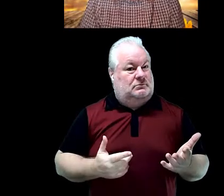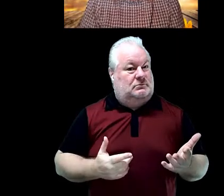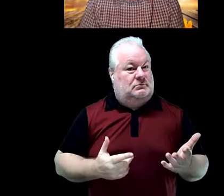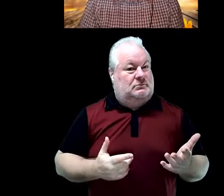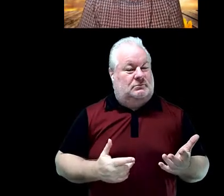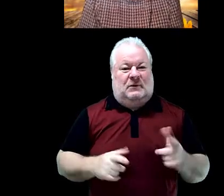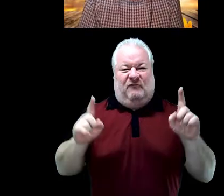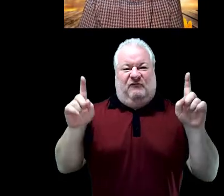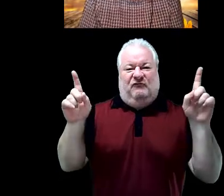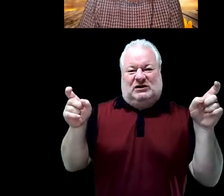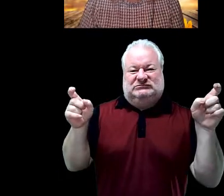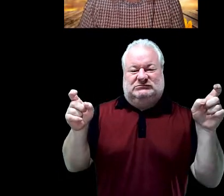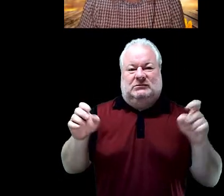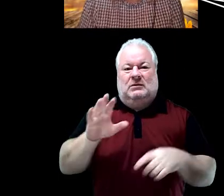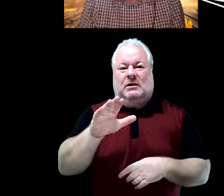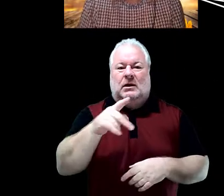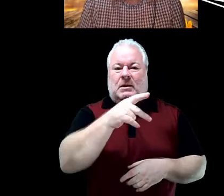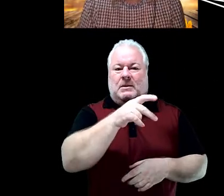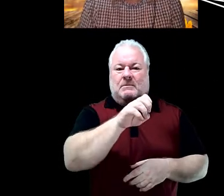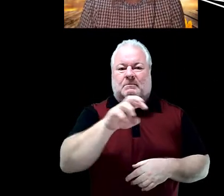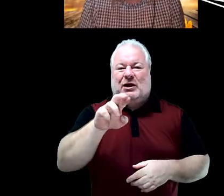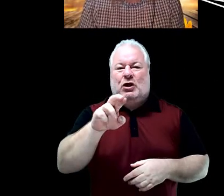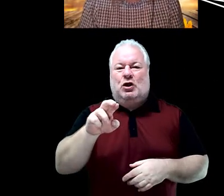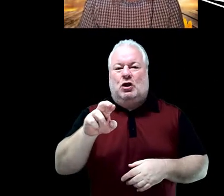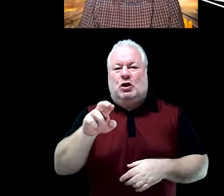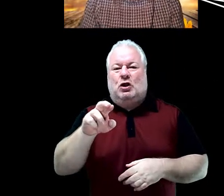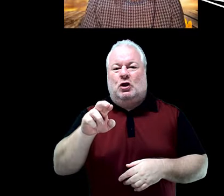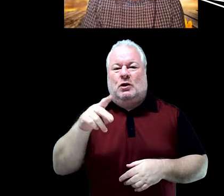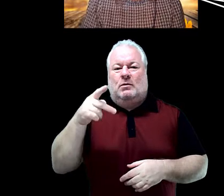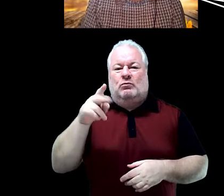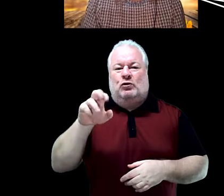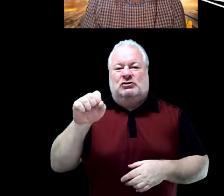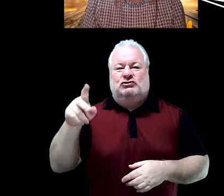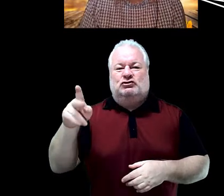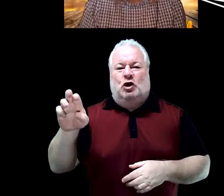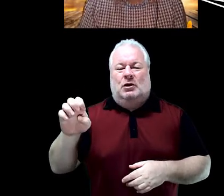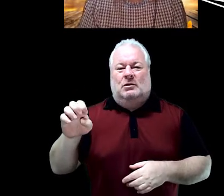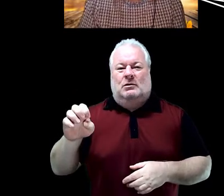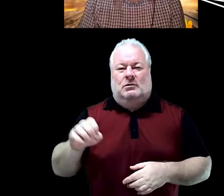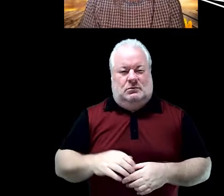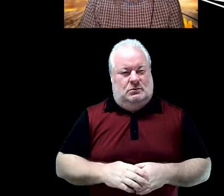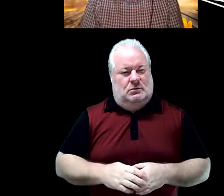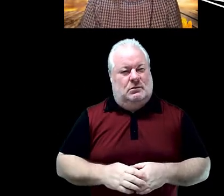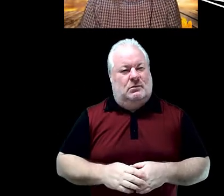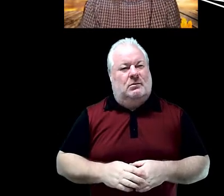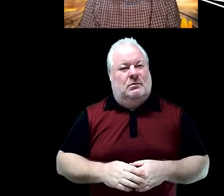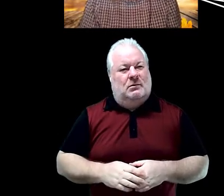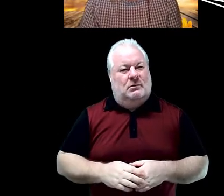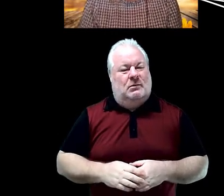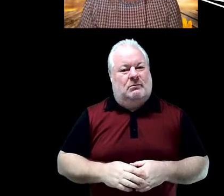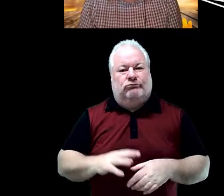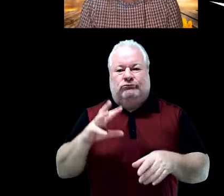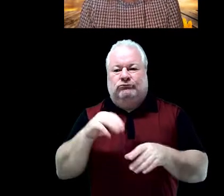is, it's another phrase, peer pressure. Peer pressure is our phrase